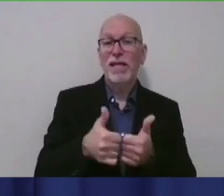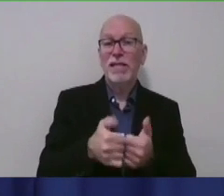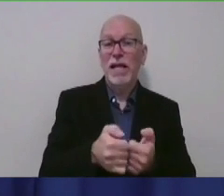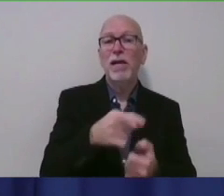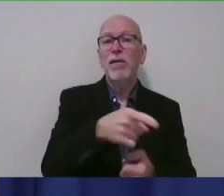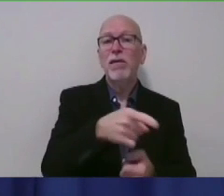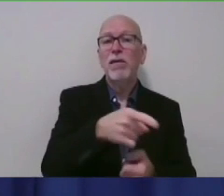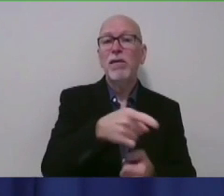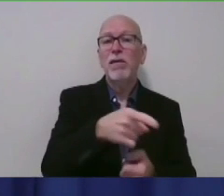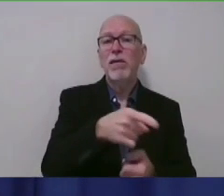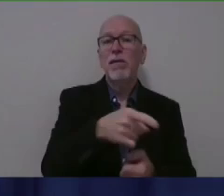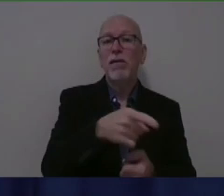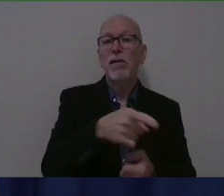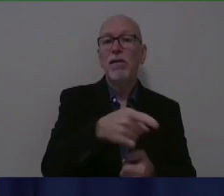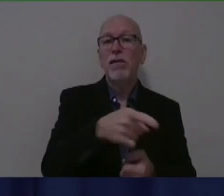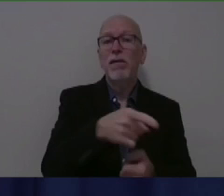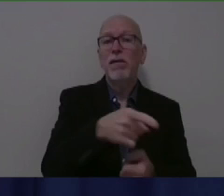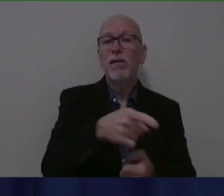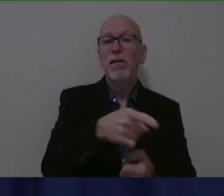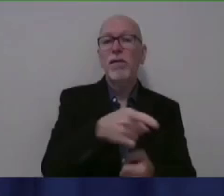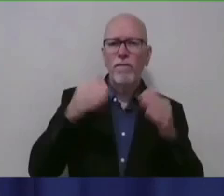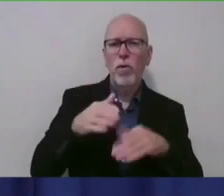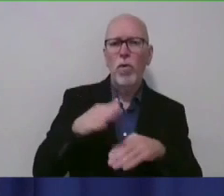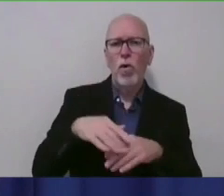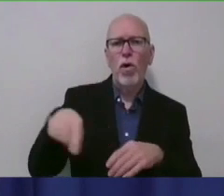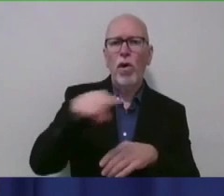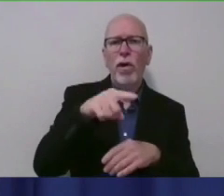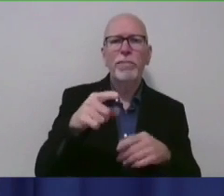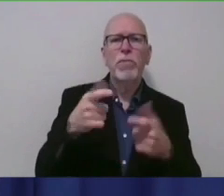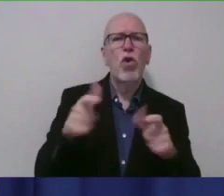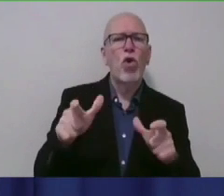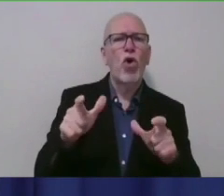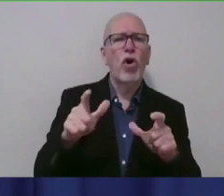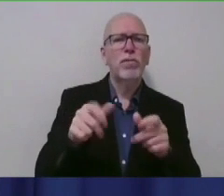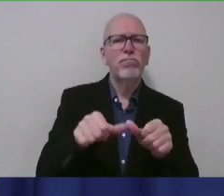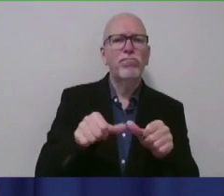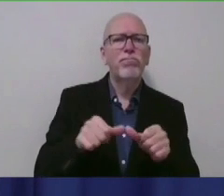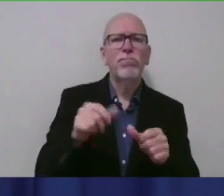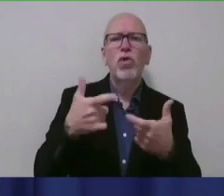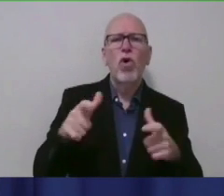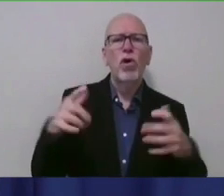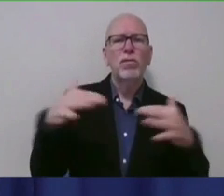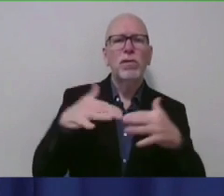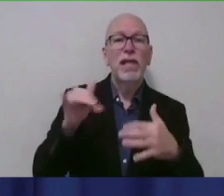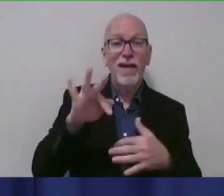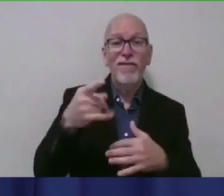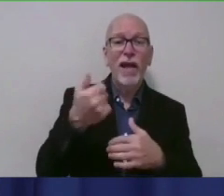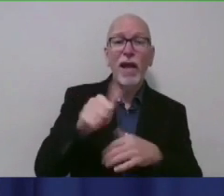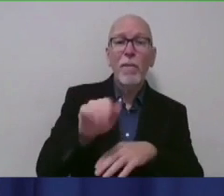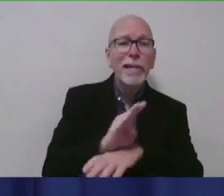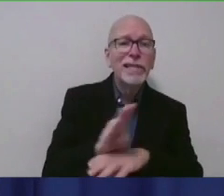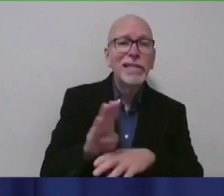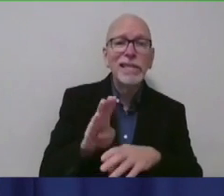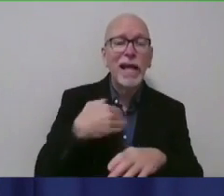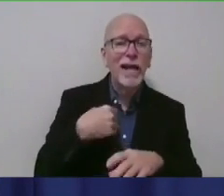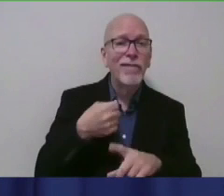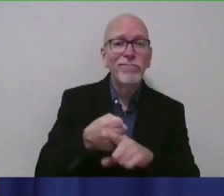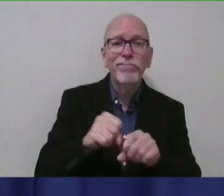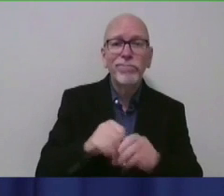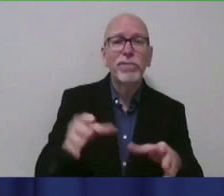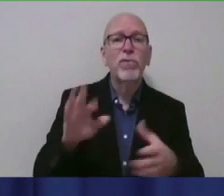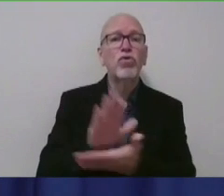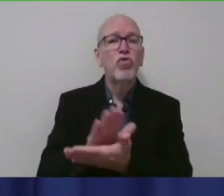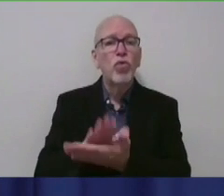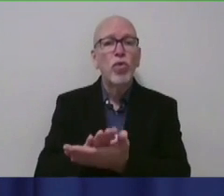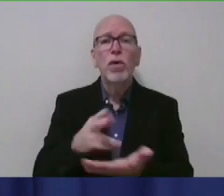to. But we're in large settings like large industries that have outbreaks, schools, long-term care